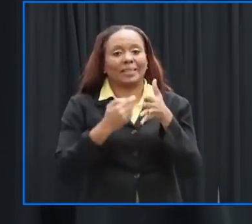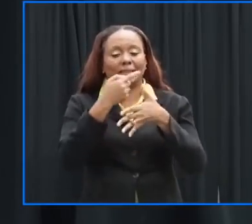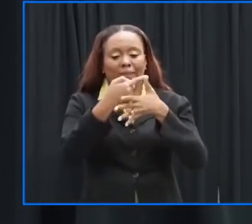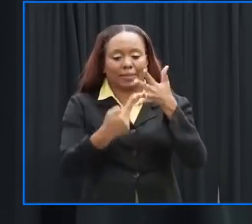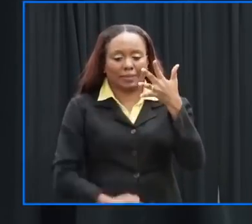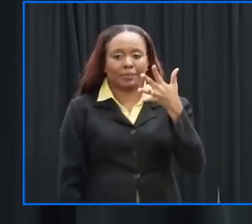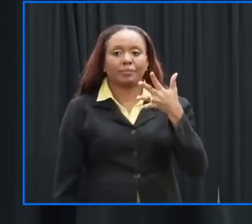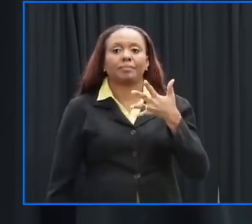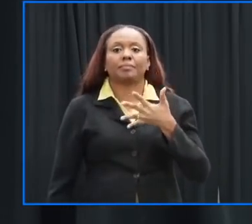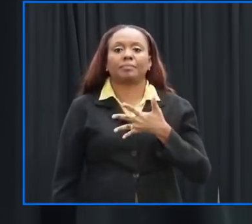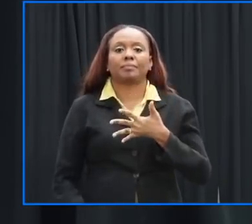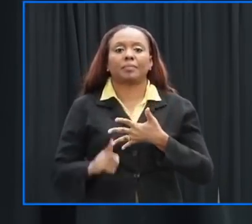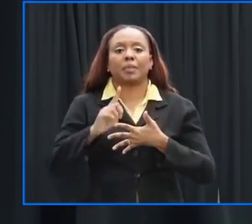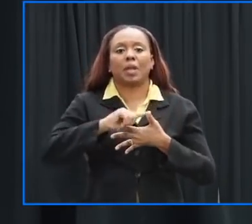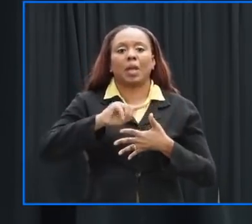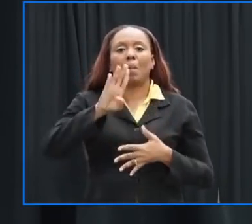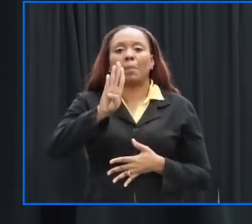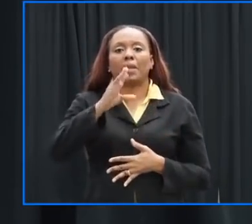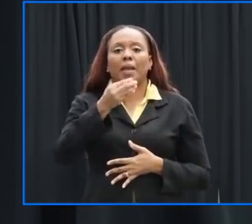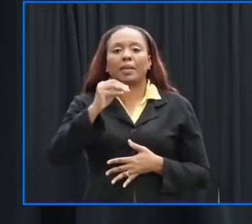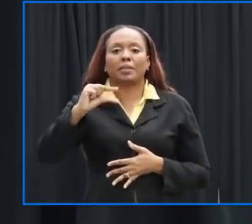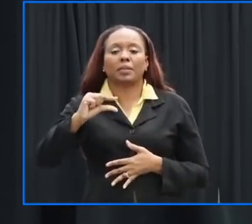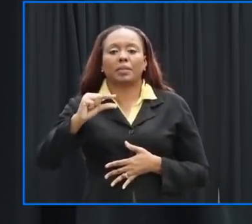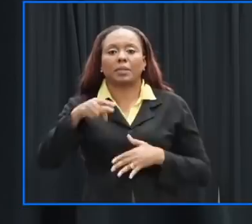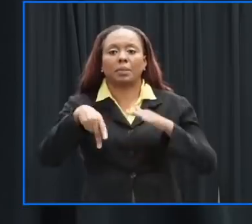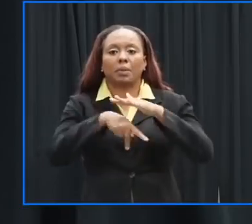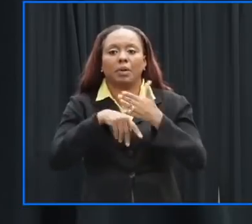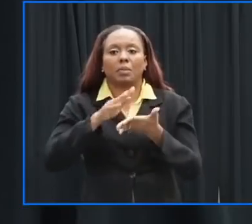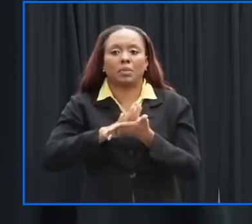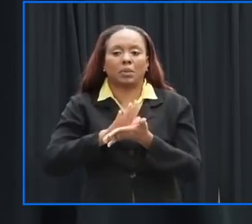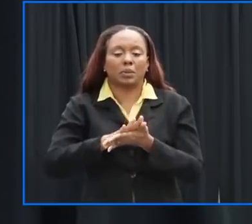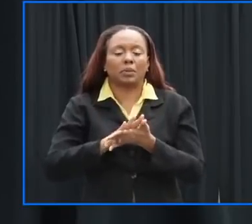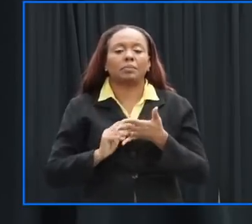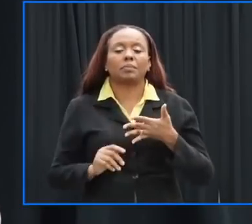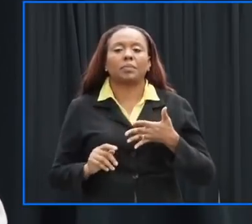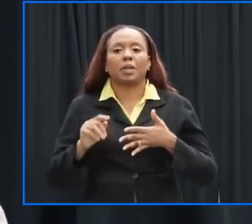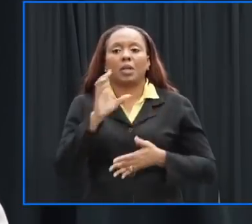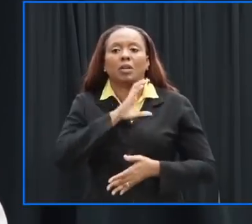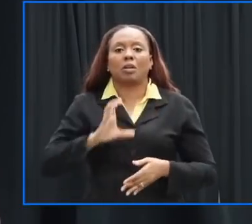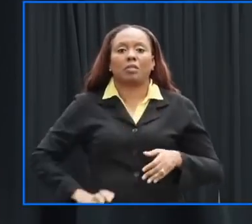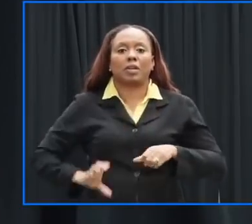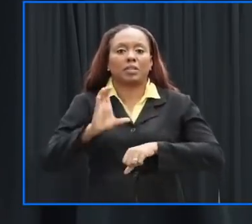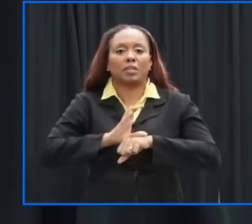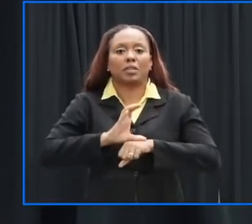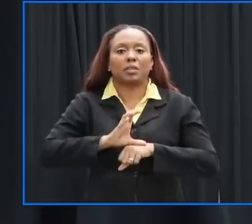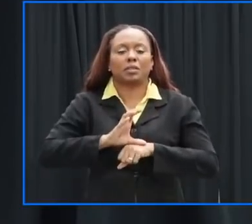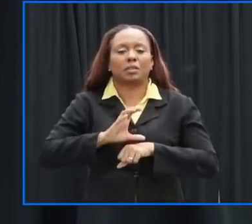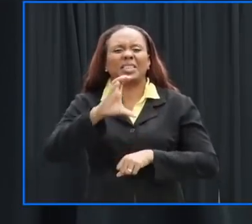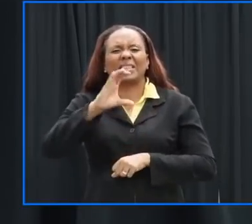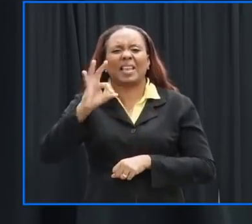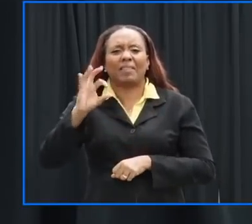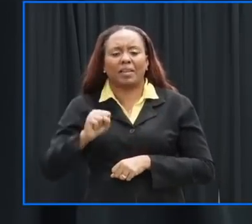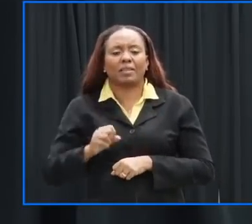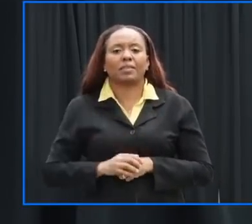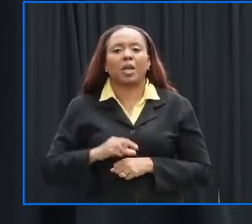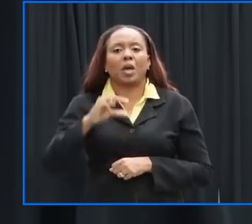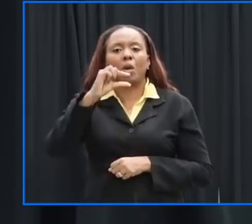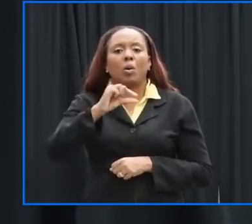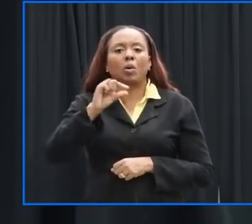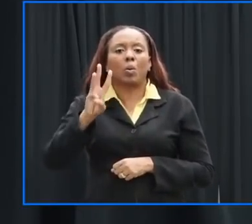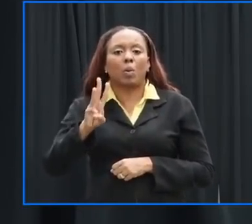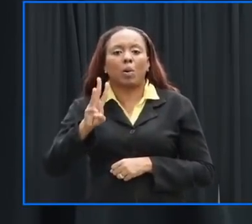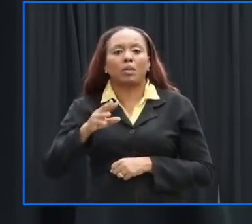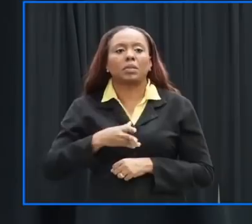we have blackmond and gallup primary primary school christ church foundation gordon walters